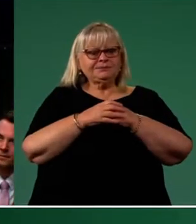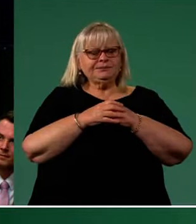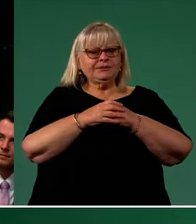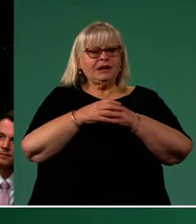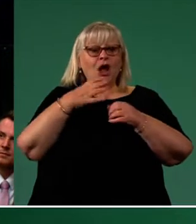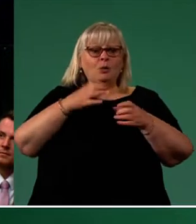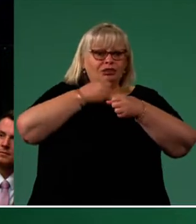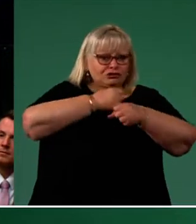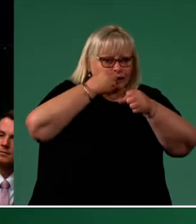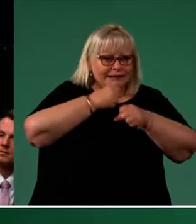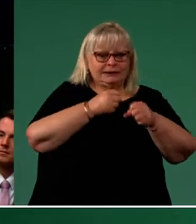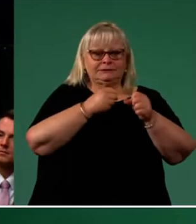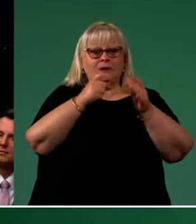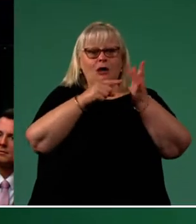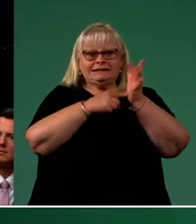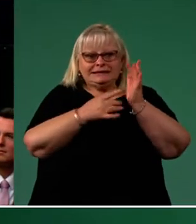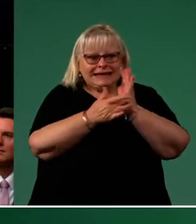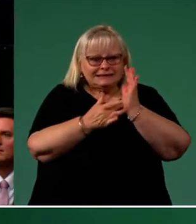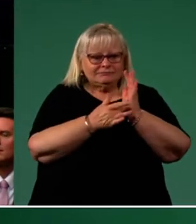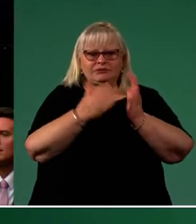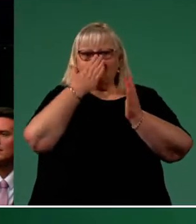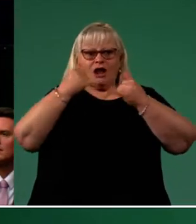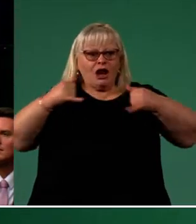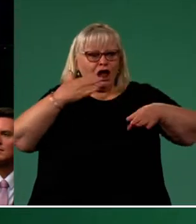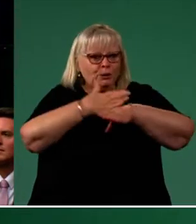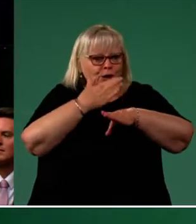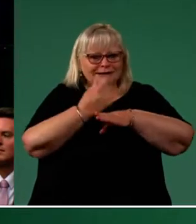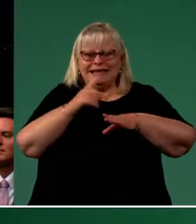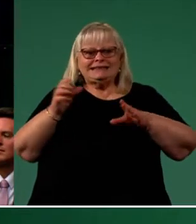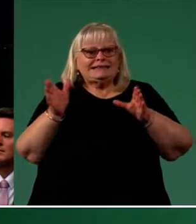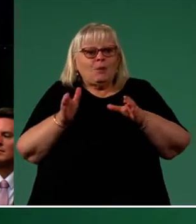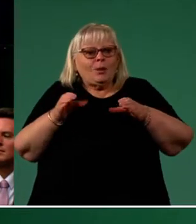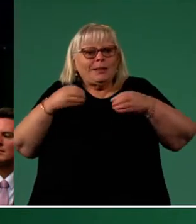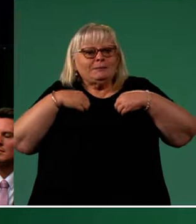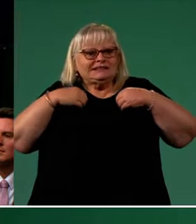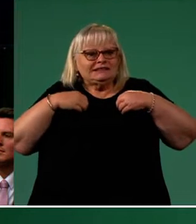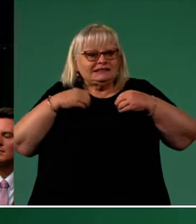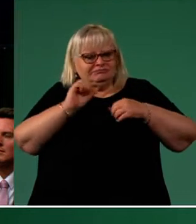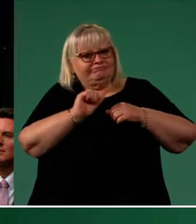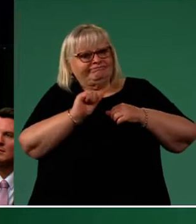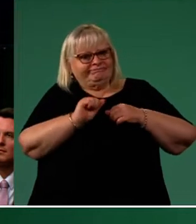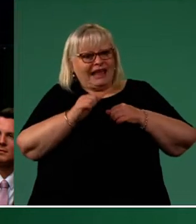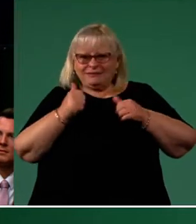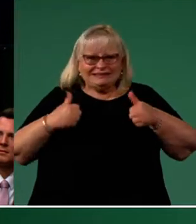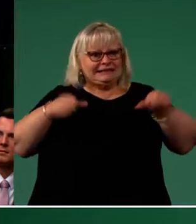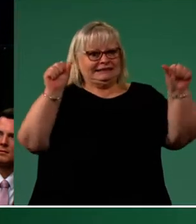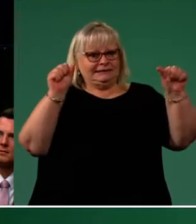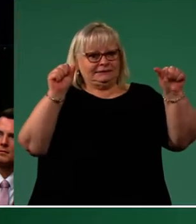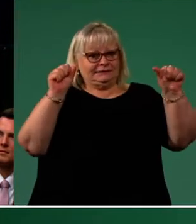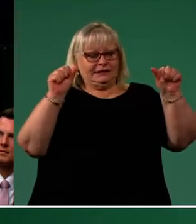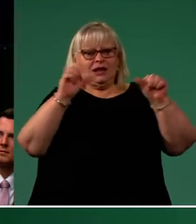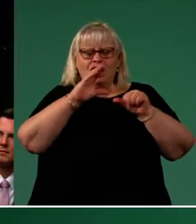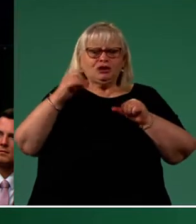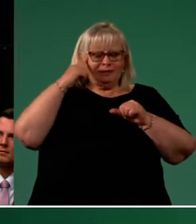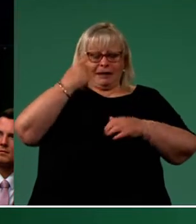tradies, IT technicians, frontline workers and small business owners to have success. But I'm also here because I don't believe that